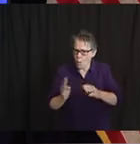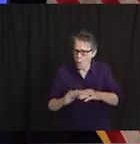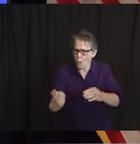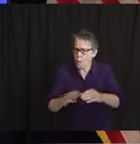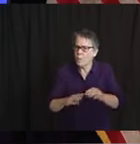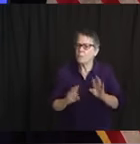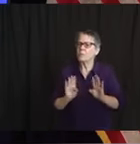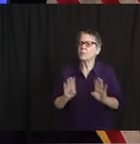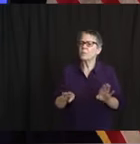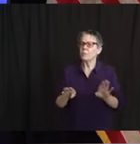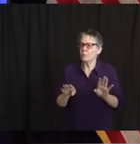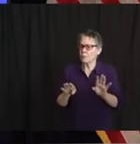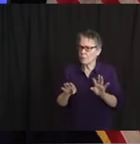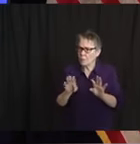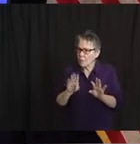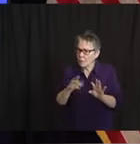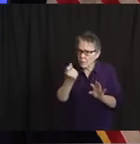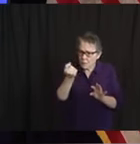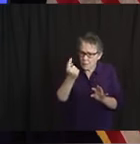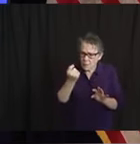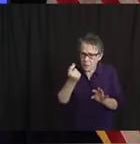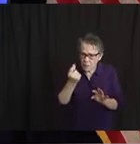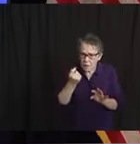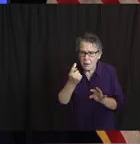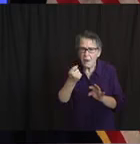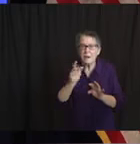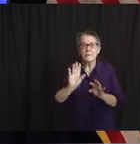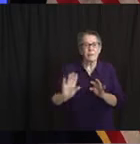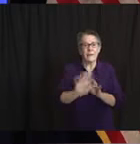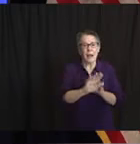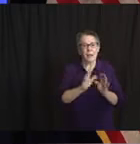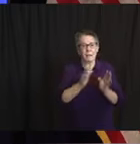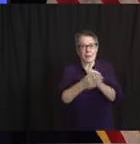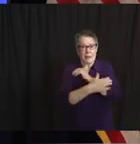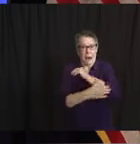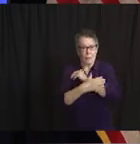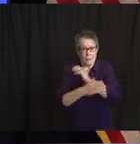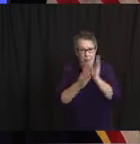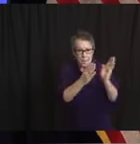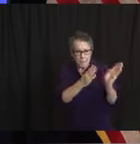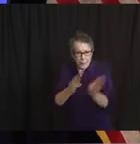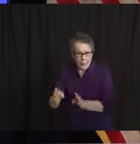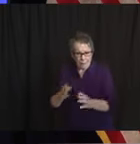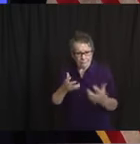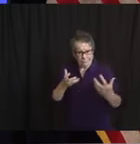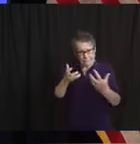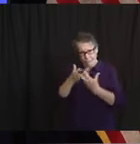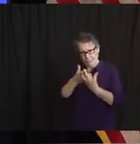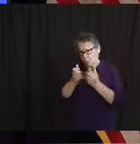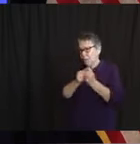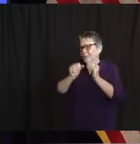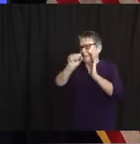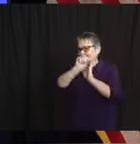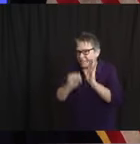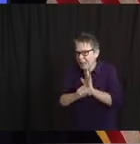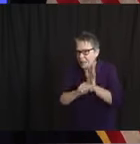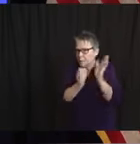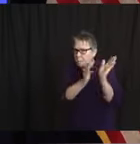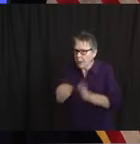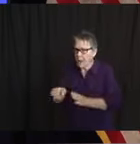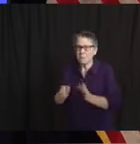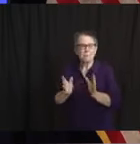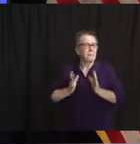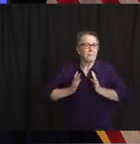within that rubric, terrific. But we've got to be very careful that we are – and Judy's and Christina and their